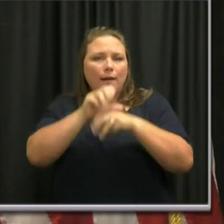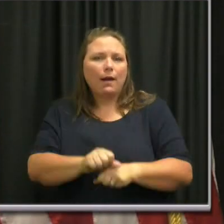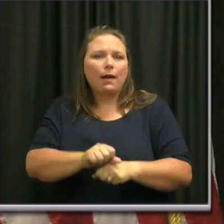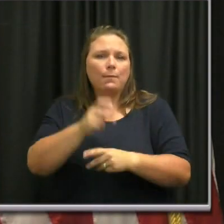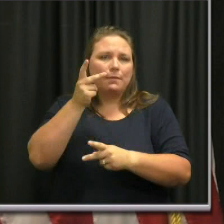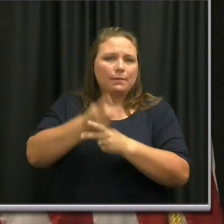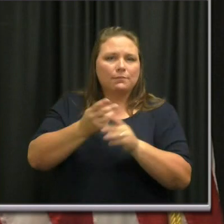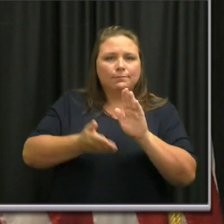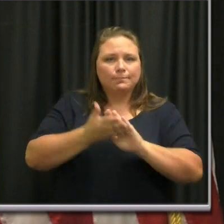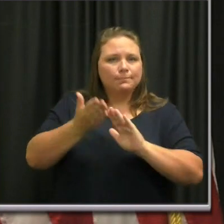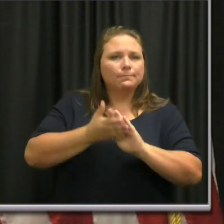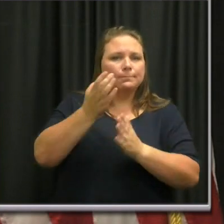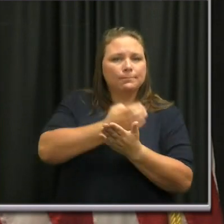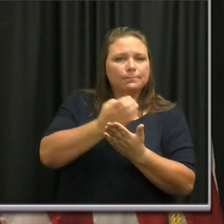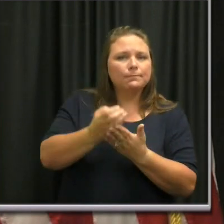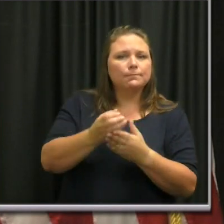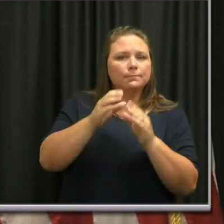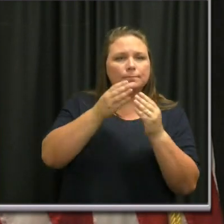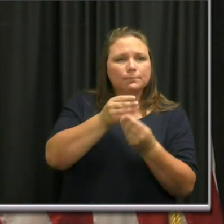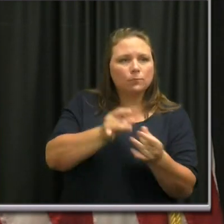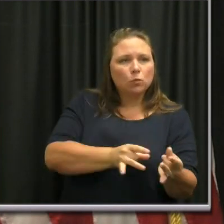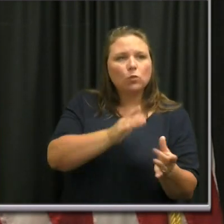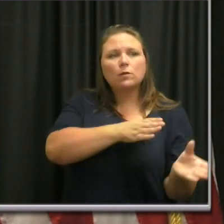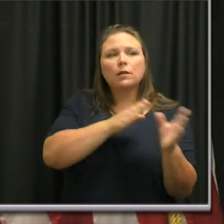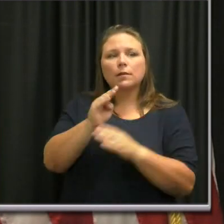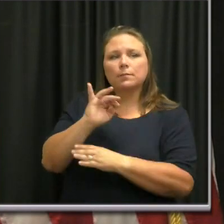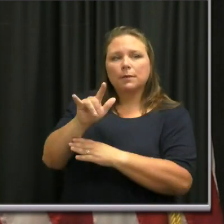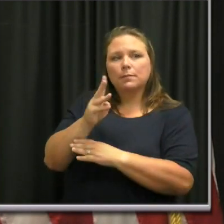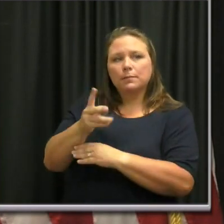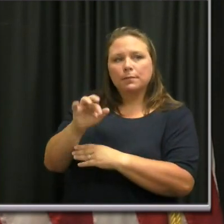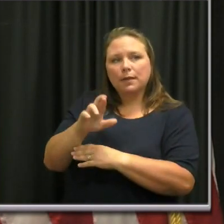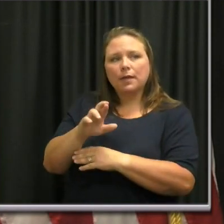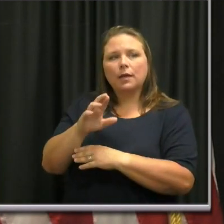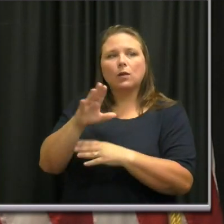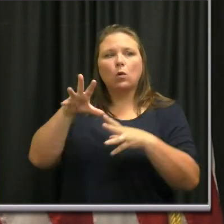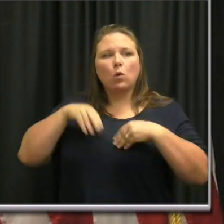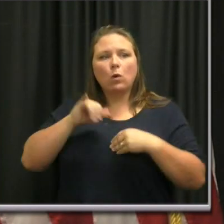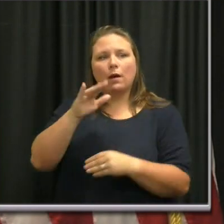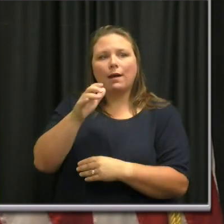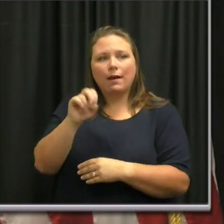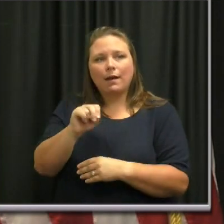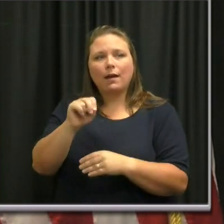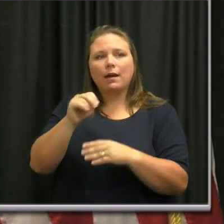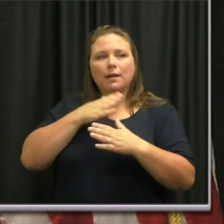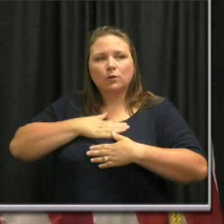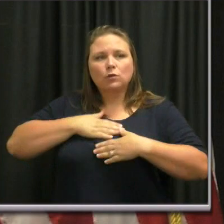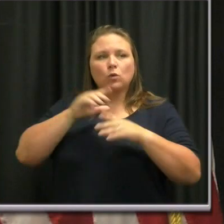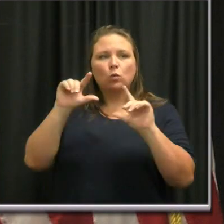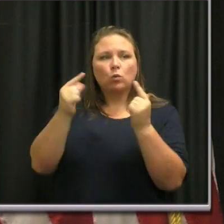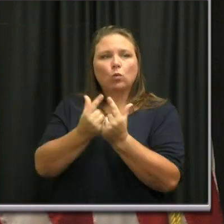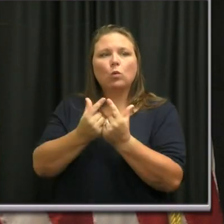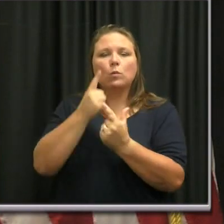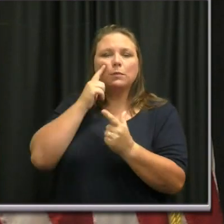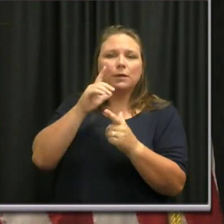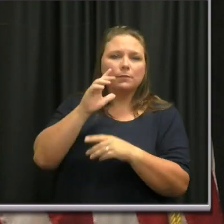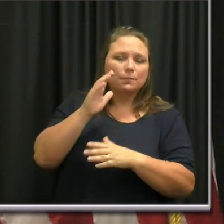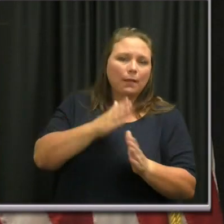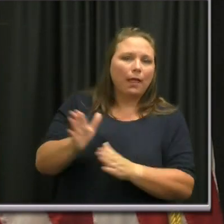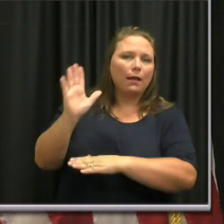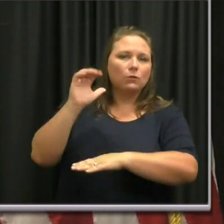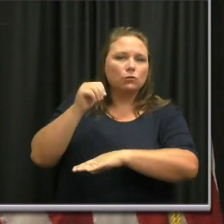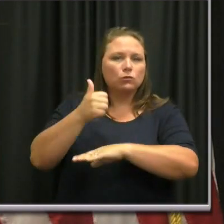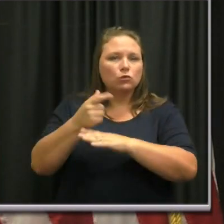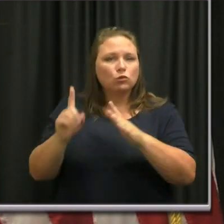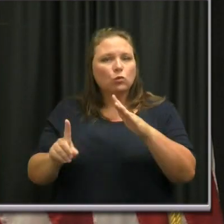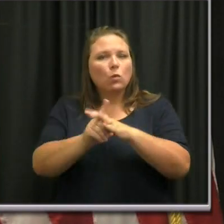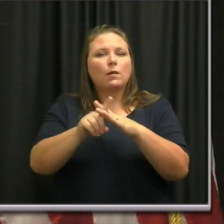running. And Bill Miller, owner of the Icon Entertainment Group, was scheduled to be here this morning but will not be able to join us due